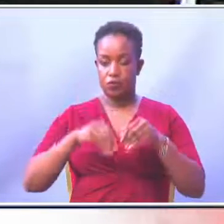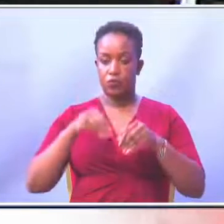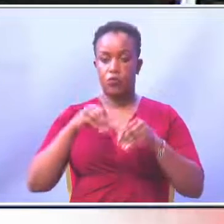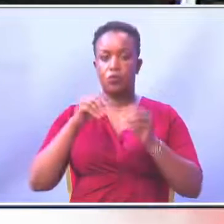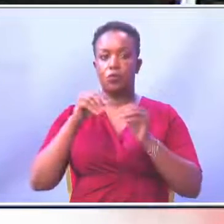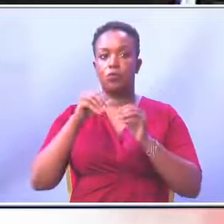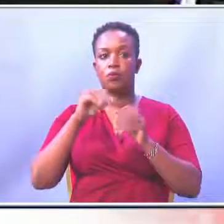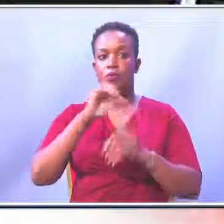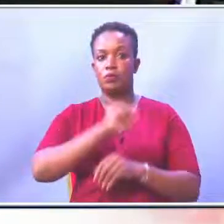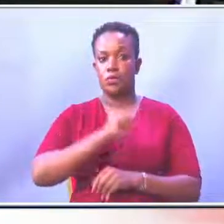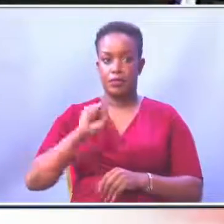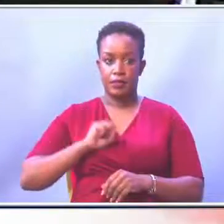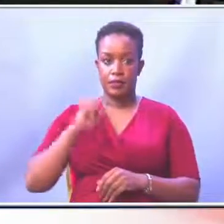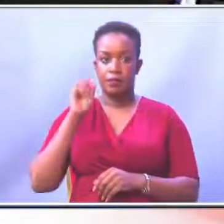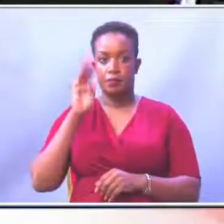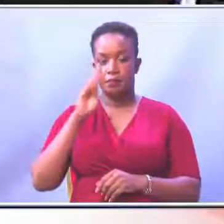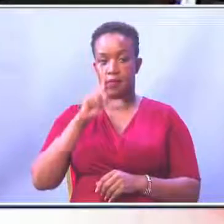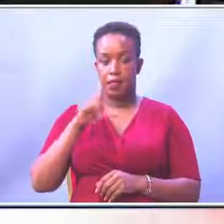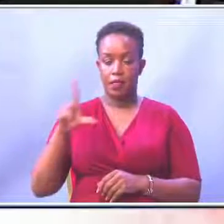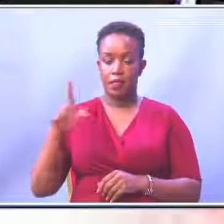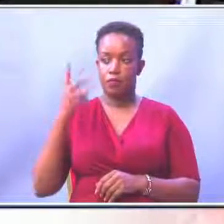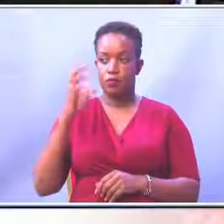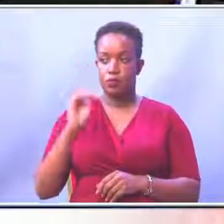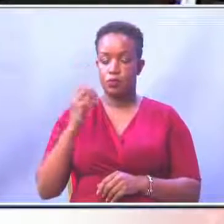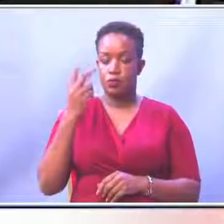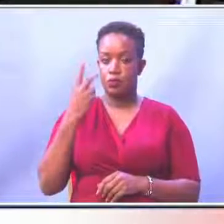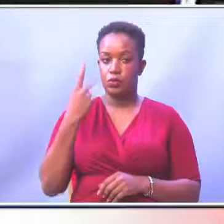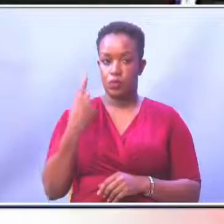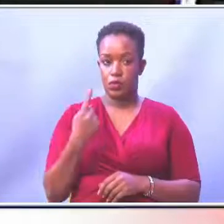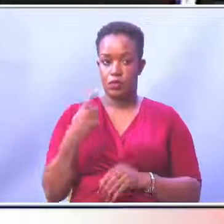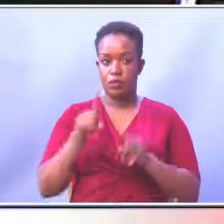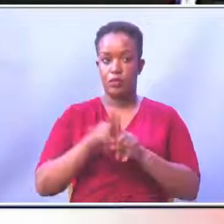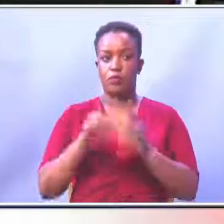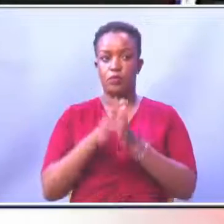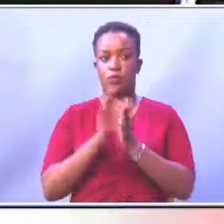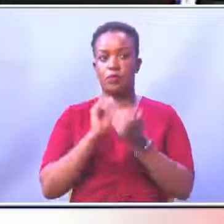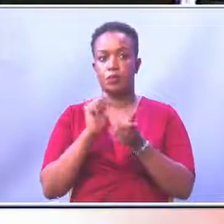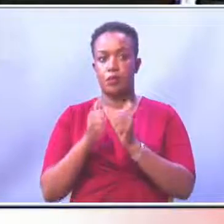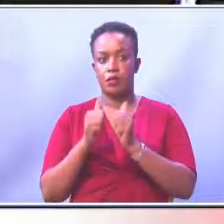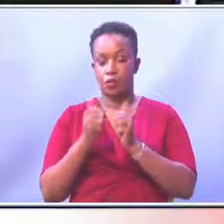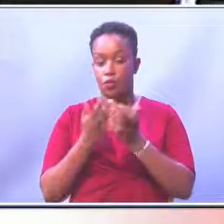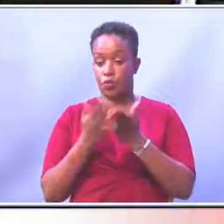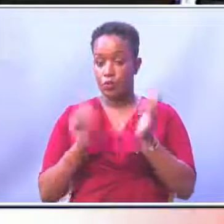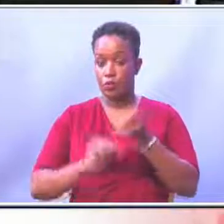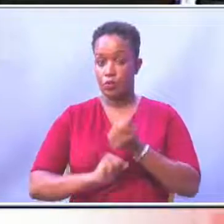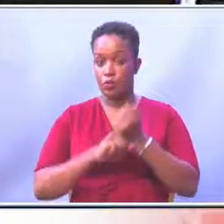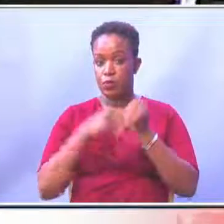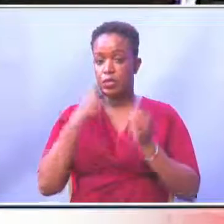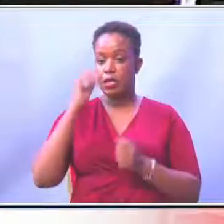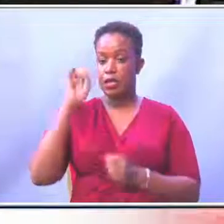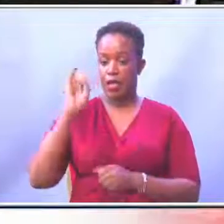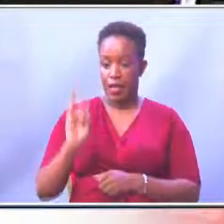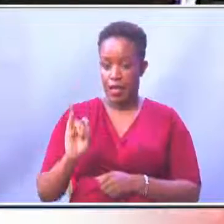Senate Bill No. 42 of 2021, and its approval thereof with amendments. As many of that opinion say aye.